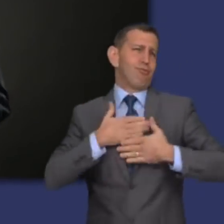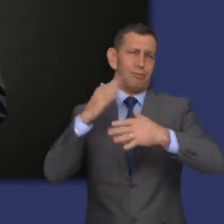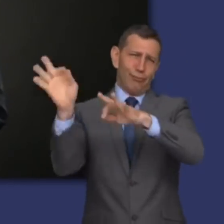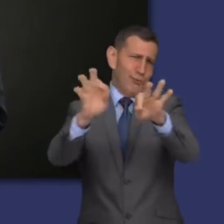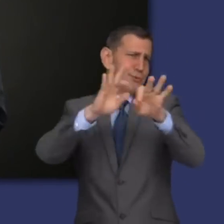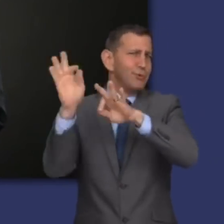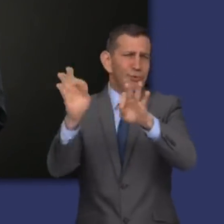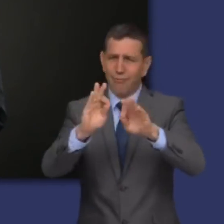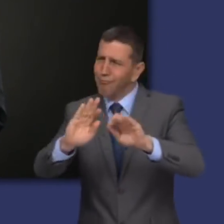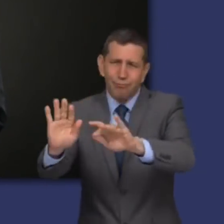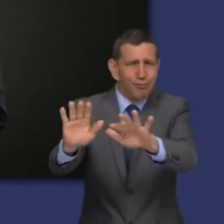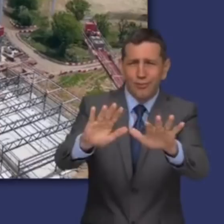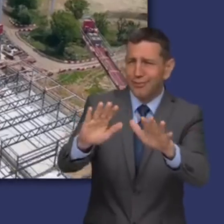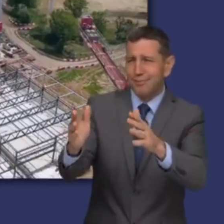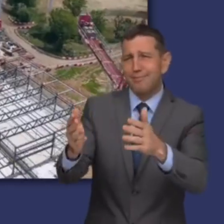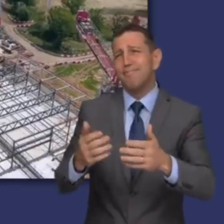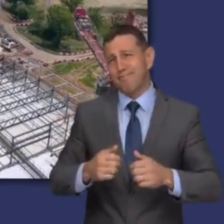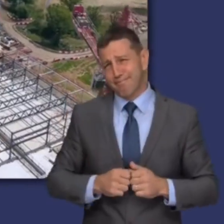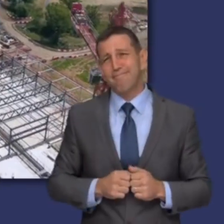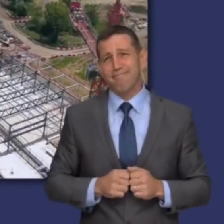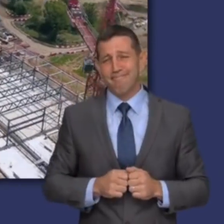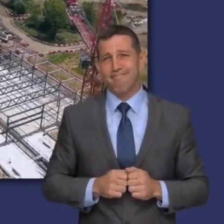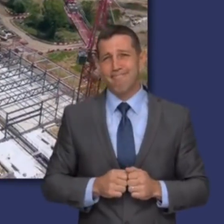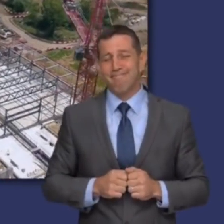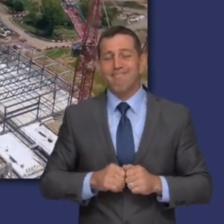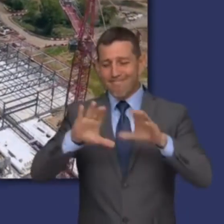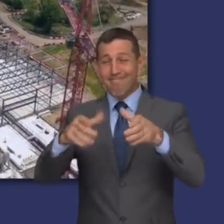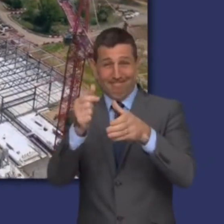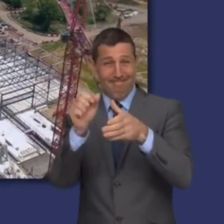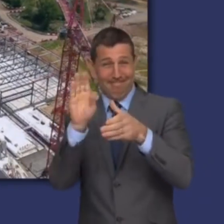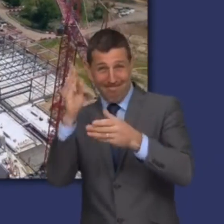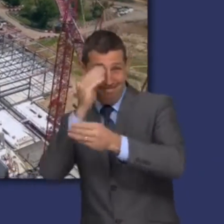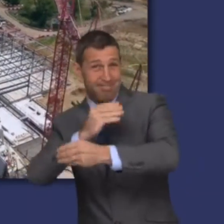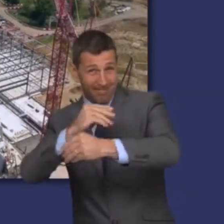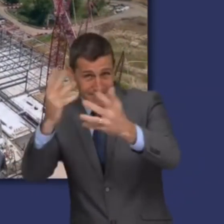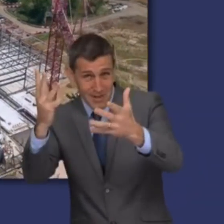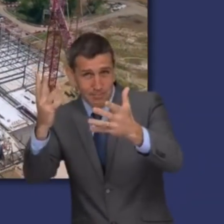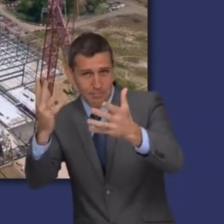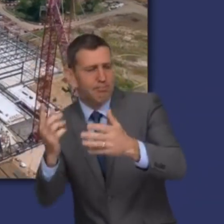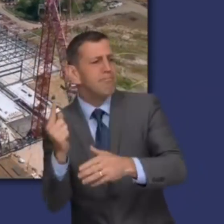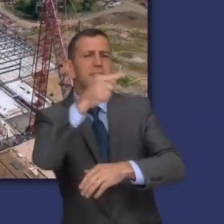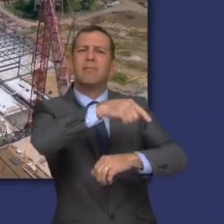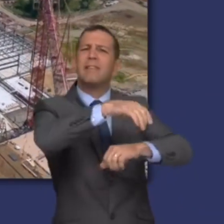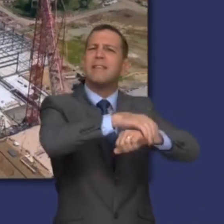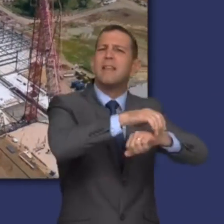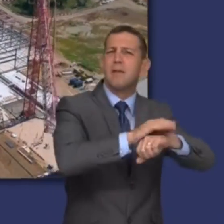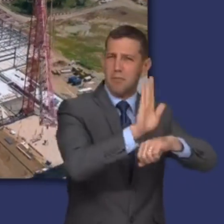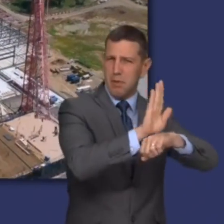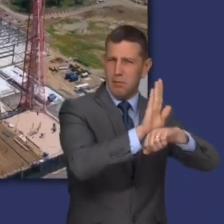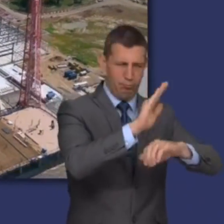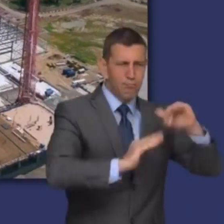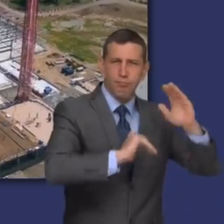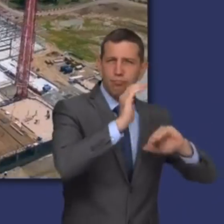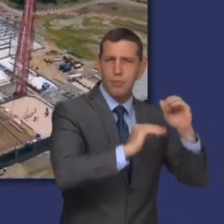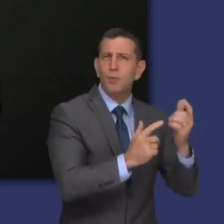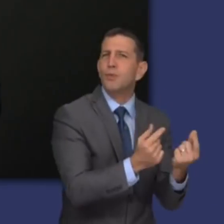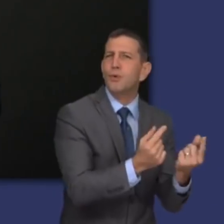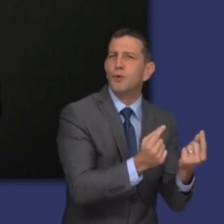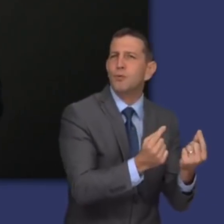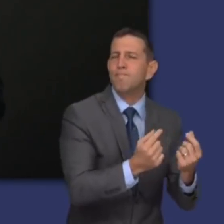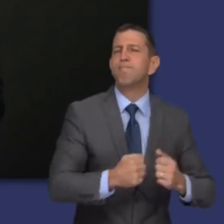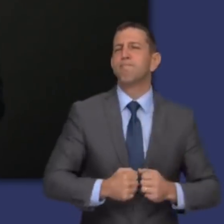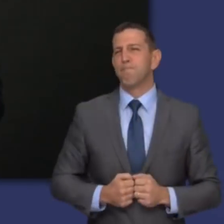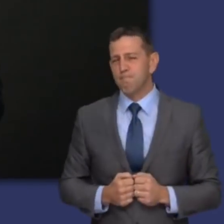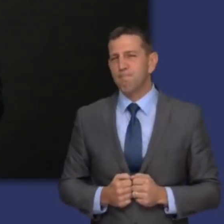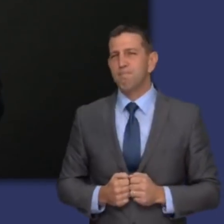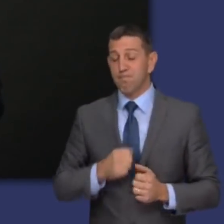doing really well in their assignments. So how did this announcement affect the branch relocation project underway in Britain? When